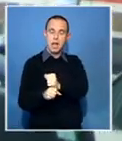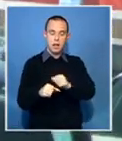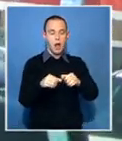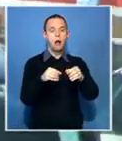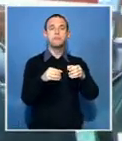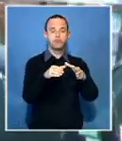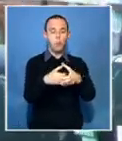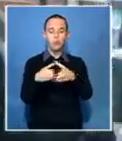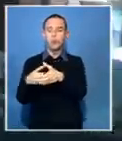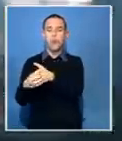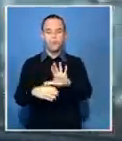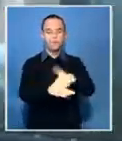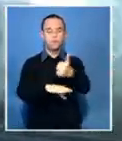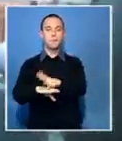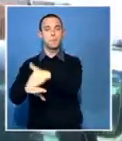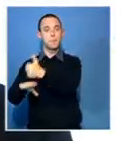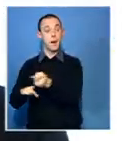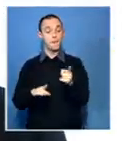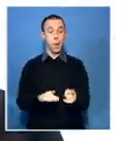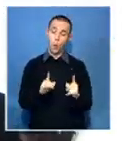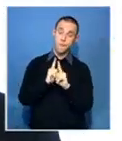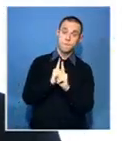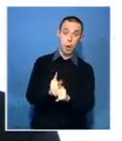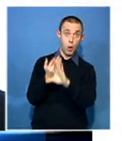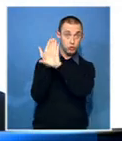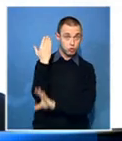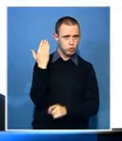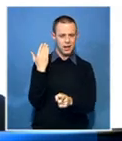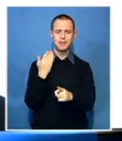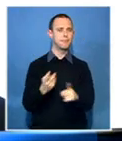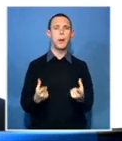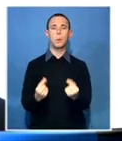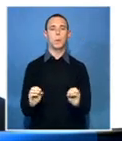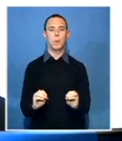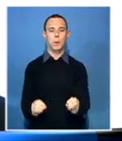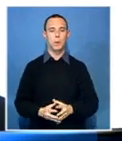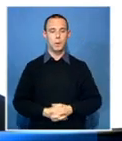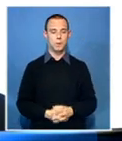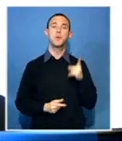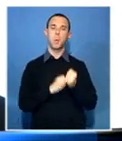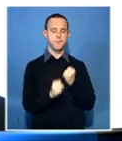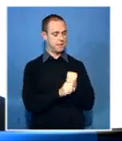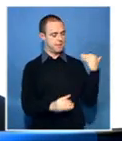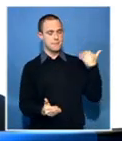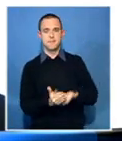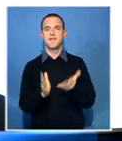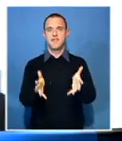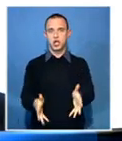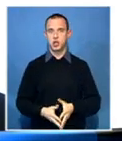it has not moved fast enough to realign the laws. Two bills have been presented to Parliament. This is a year down the line.